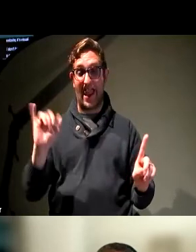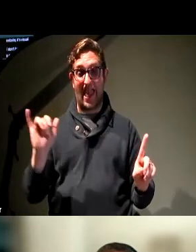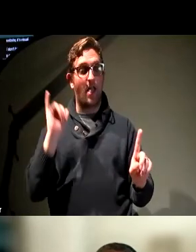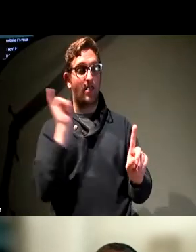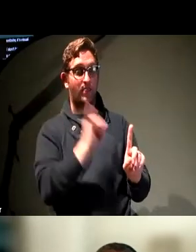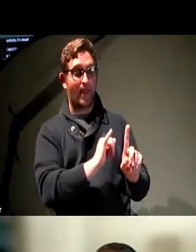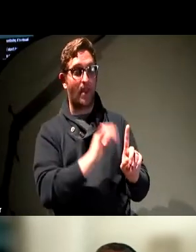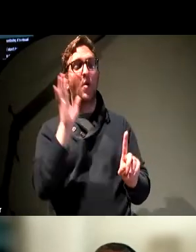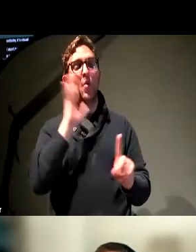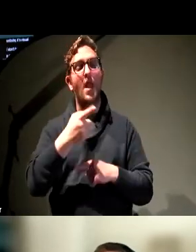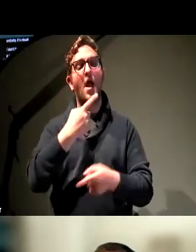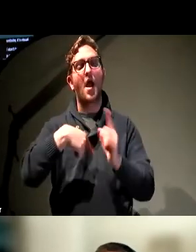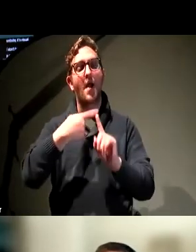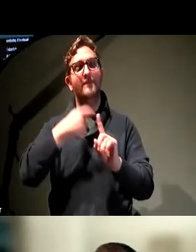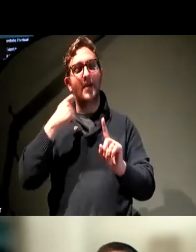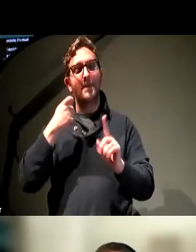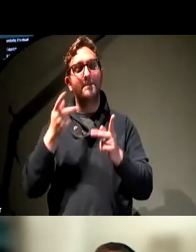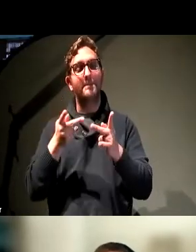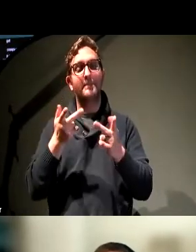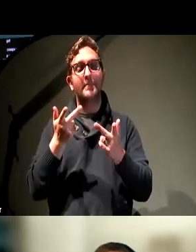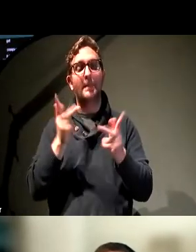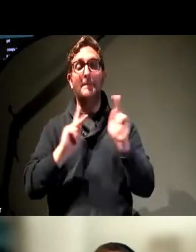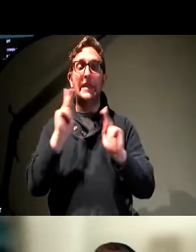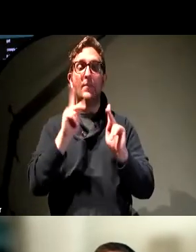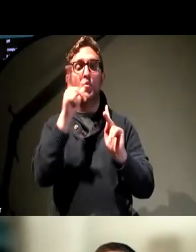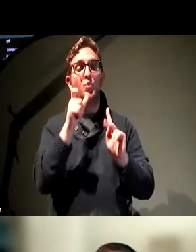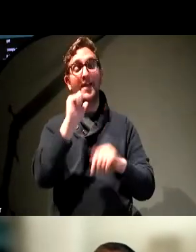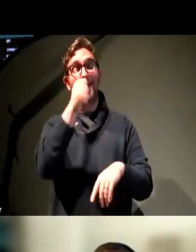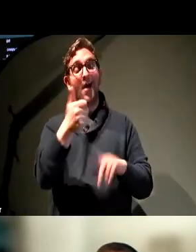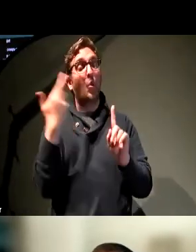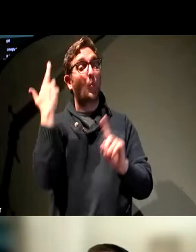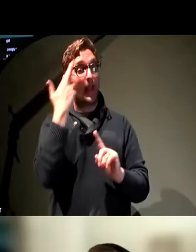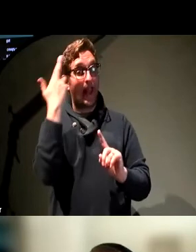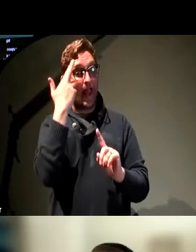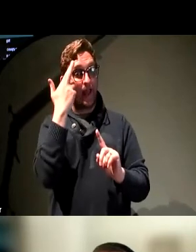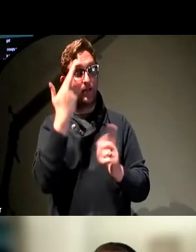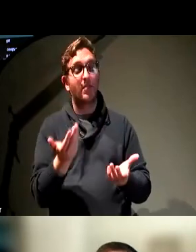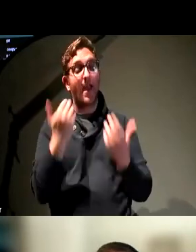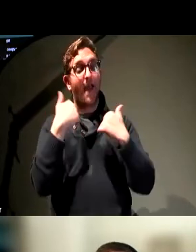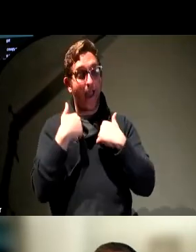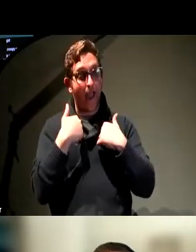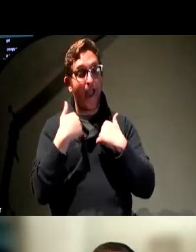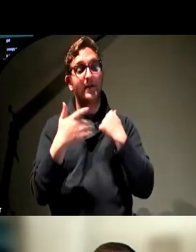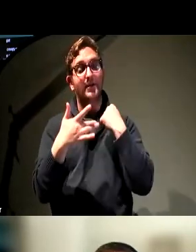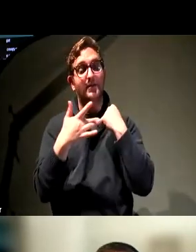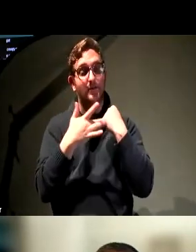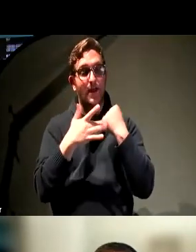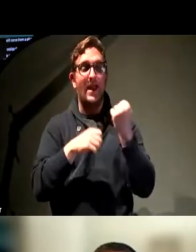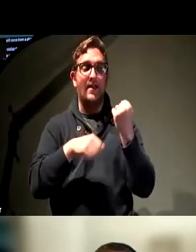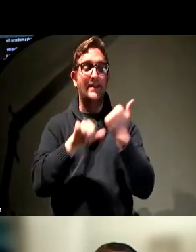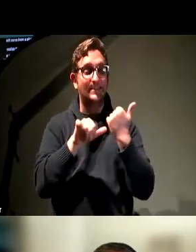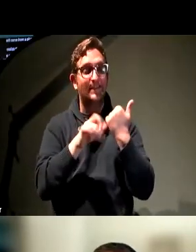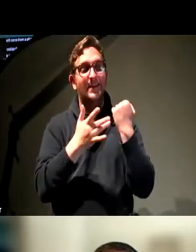to come from a place where people just don't realize that, number one, there are powerful assistive technologies that people with disabilities